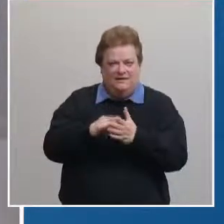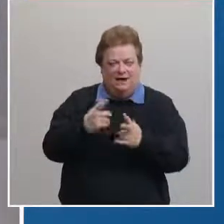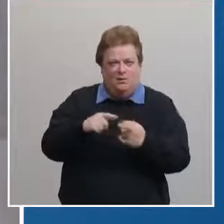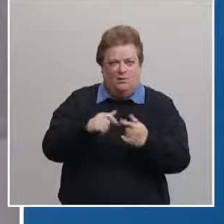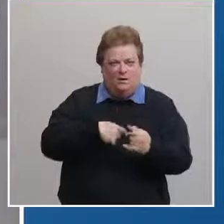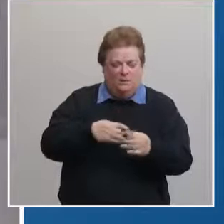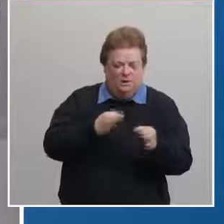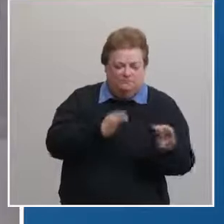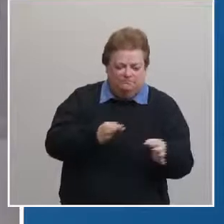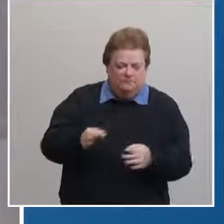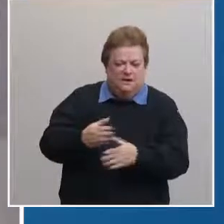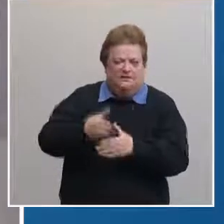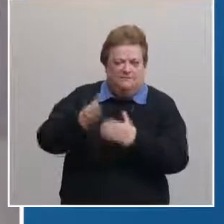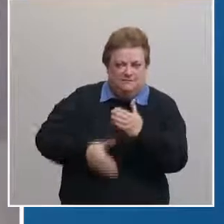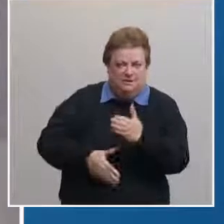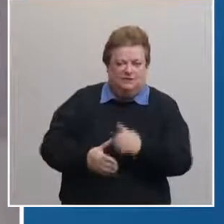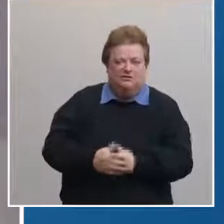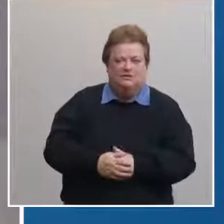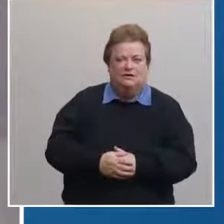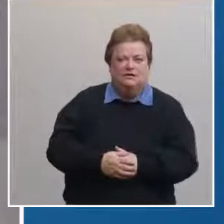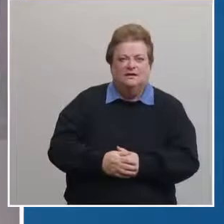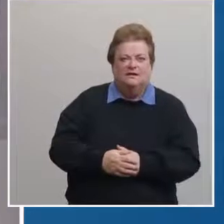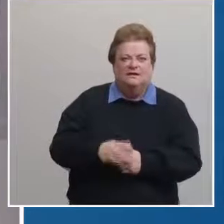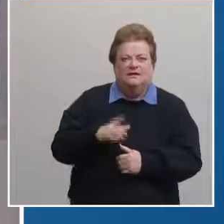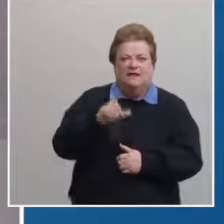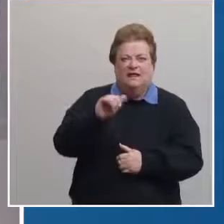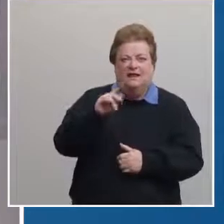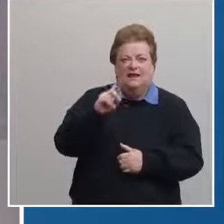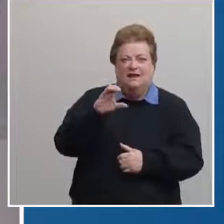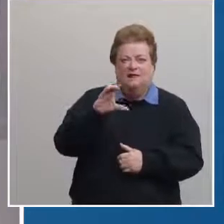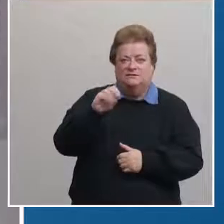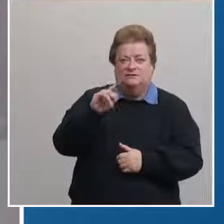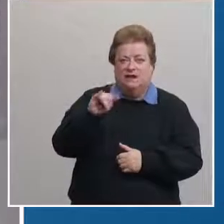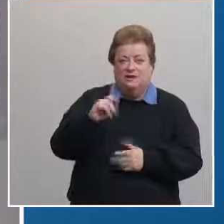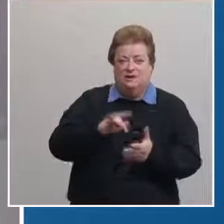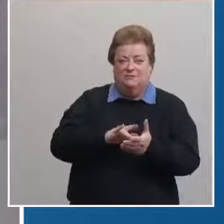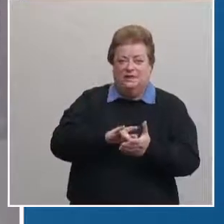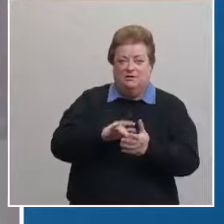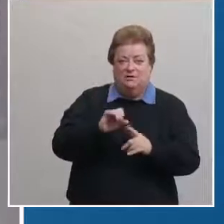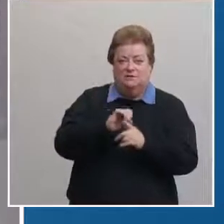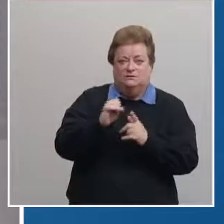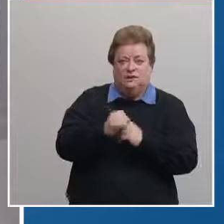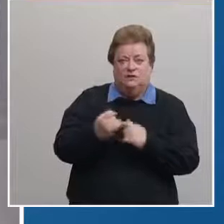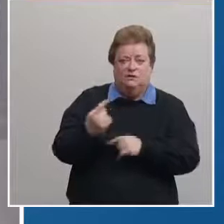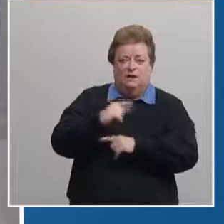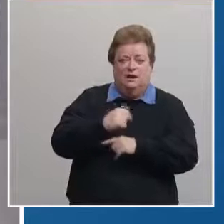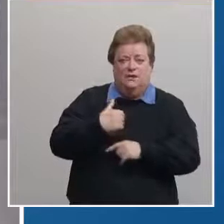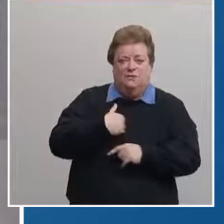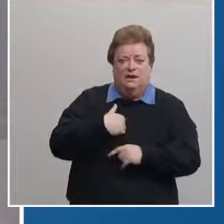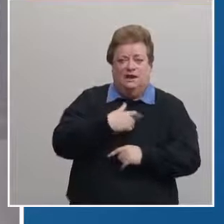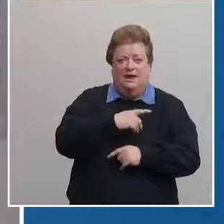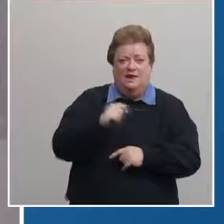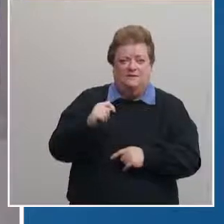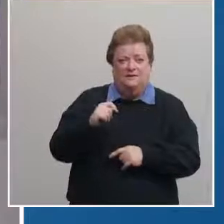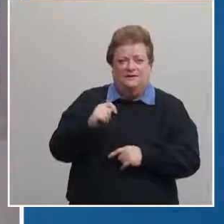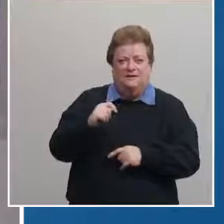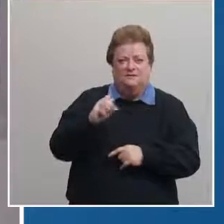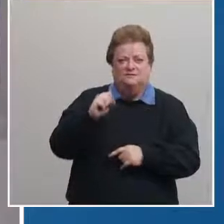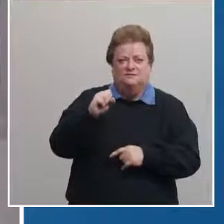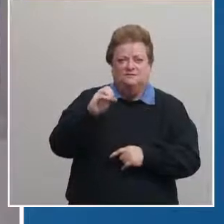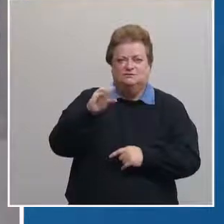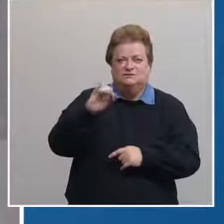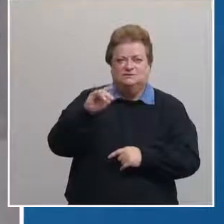lancaster county medical society has been an important partner throughout the pandemic and today we have the society's current president